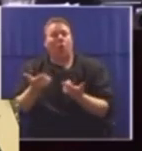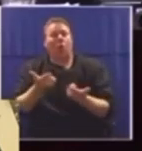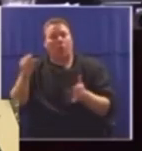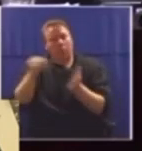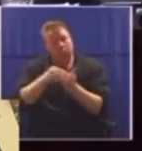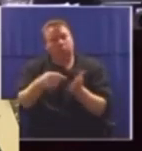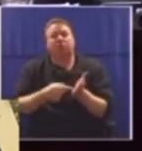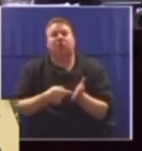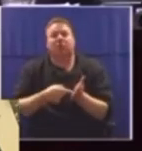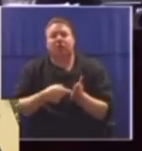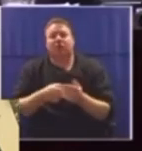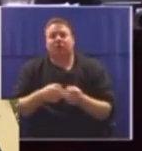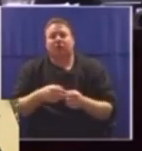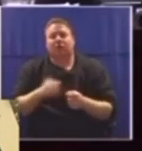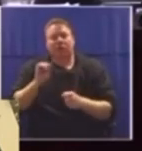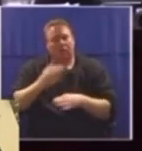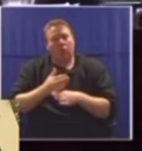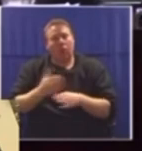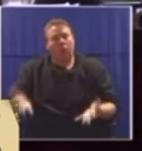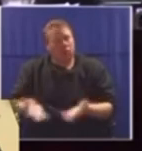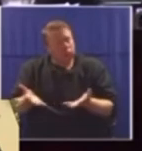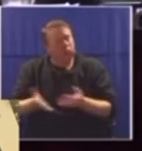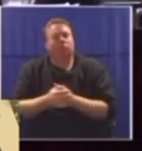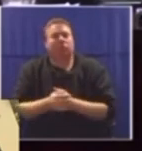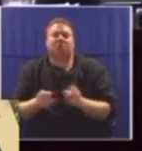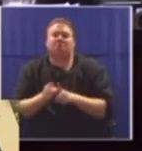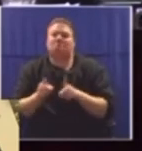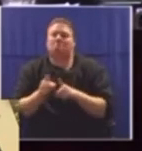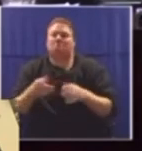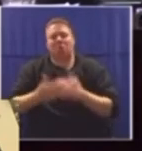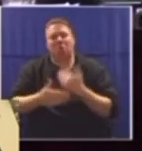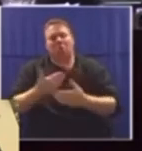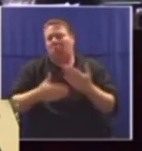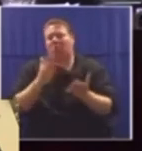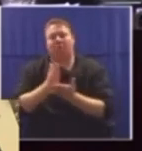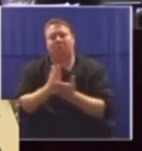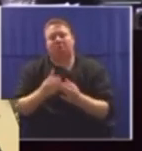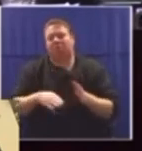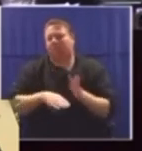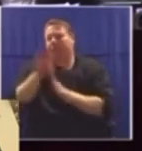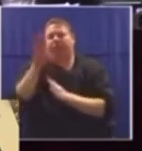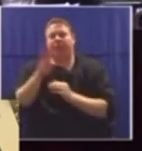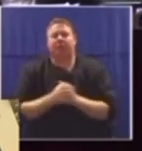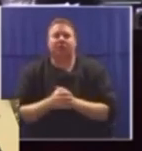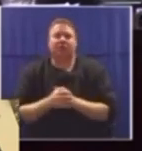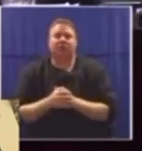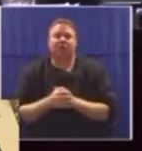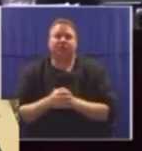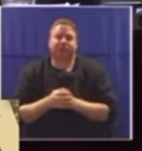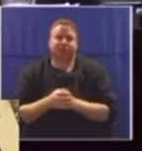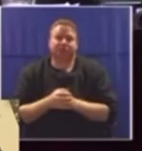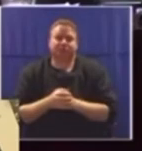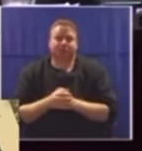Black female lawyers in our country, and these must be prioritized if we want to establish a capable and fair justice system in South Africa.